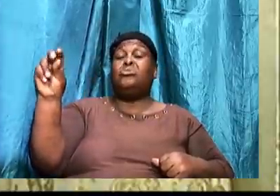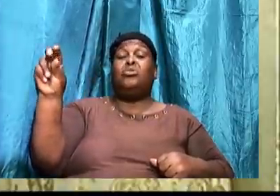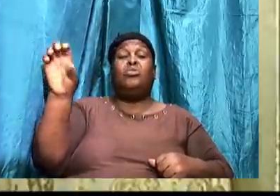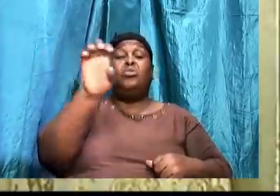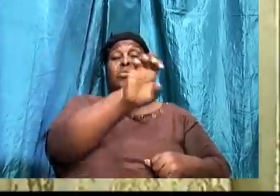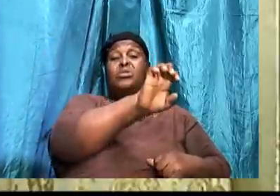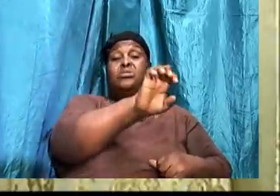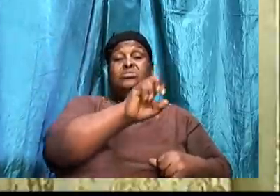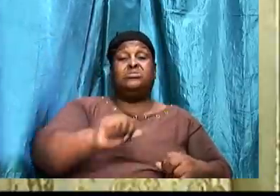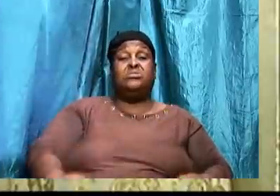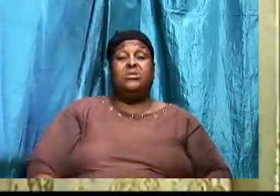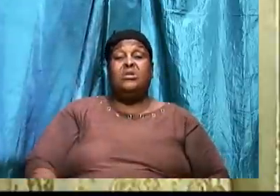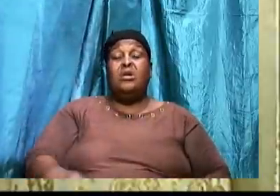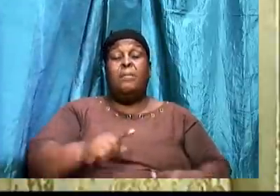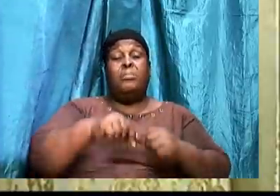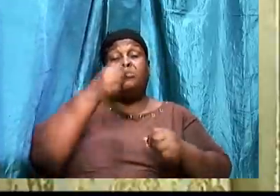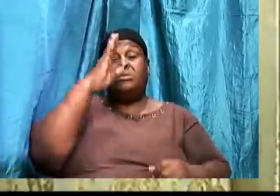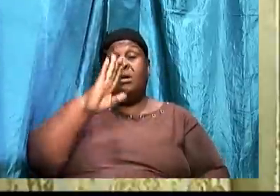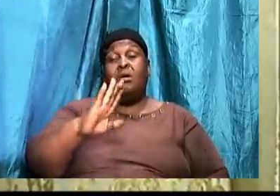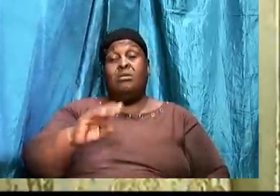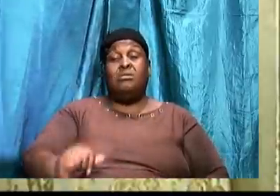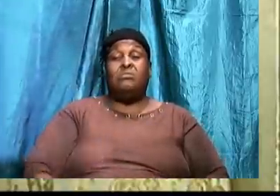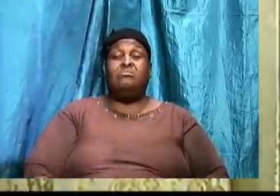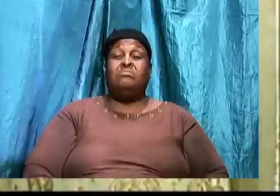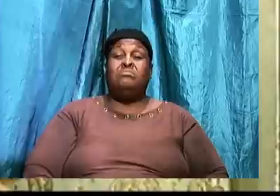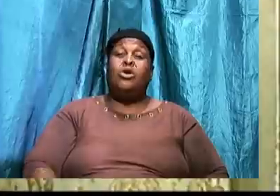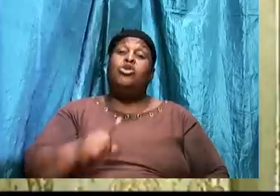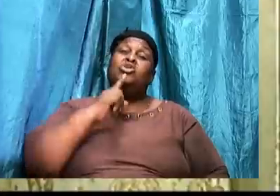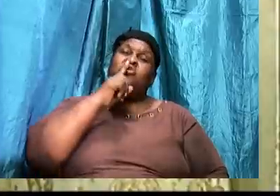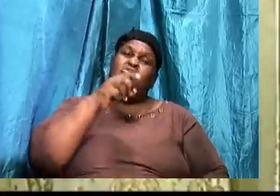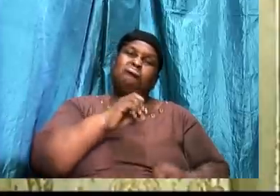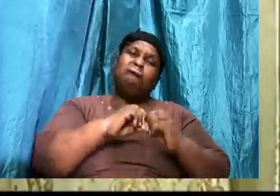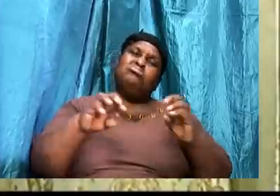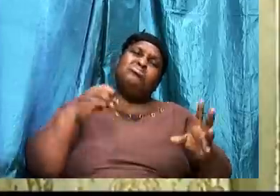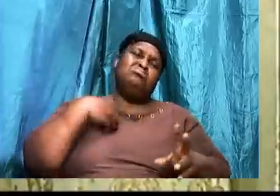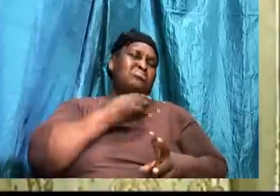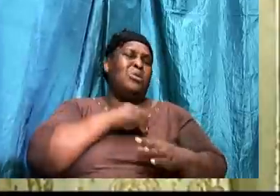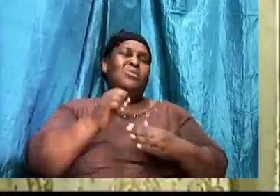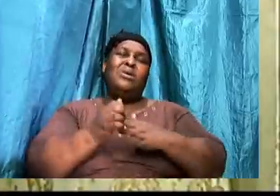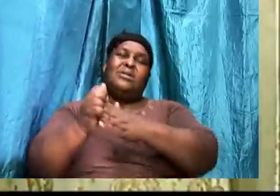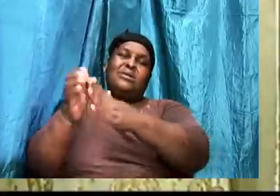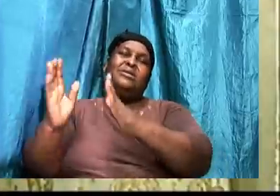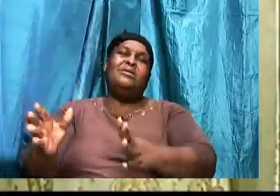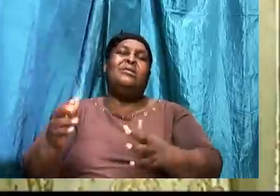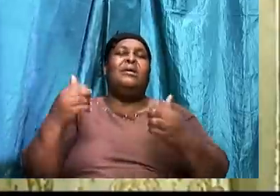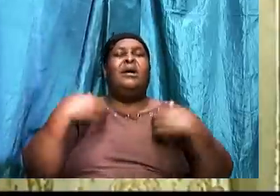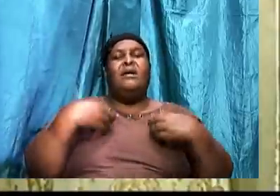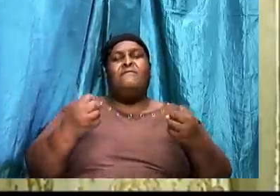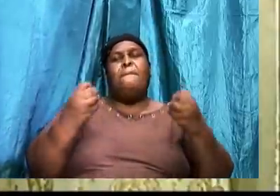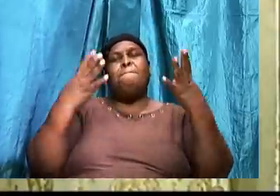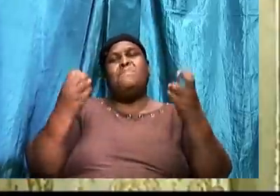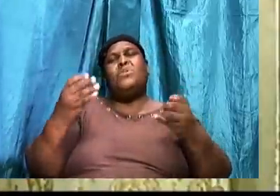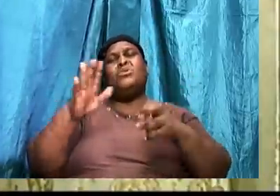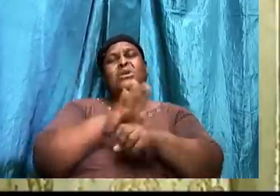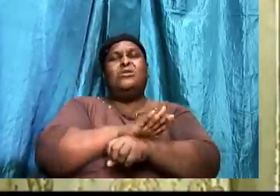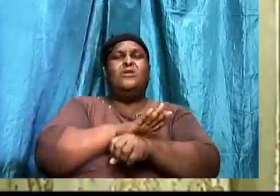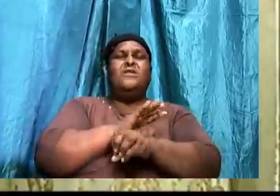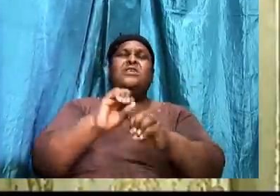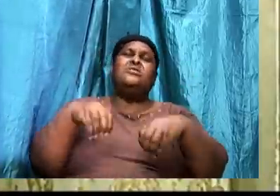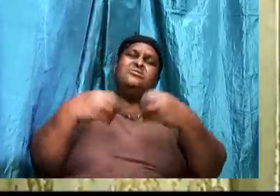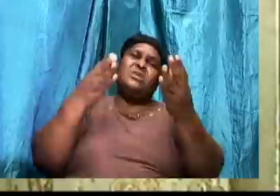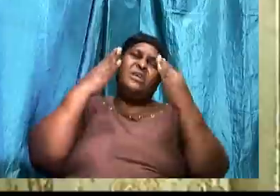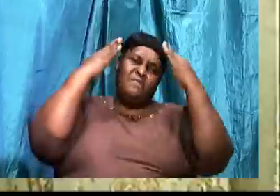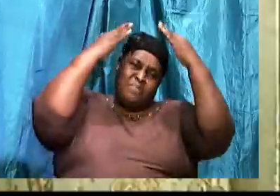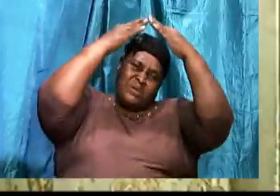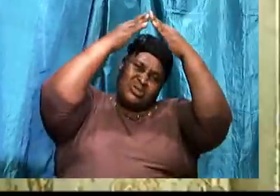of our leaders. Have money enough. give bishop. And say. Make me be a leader. I am sure. That bishop. Saw